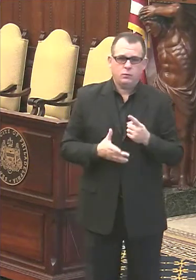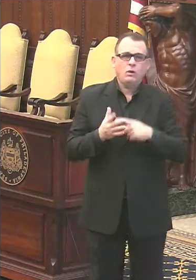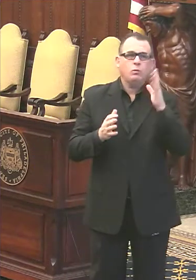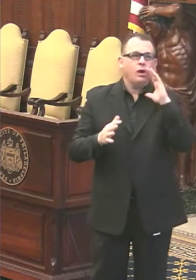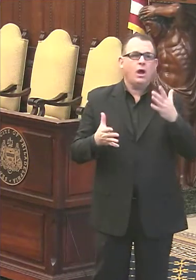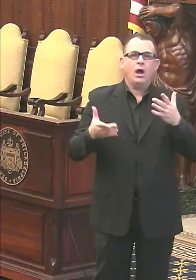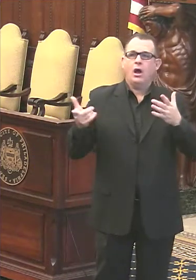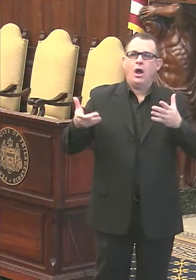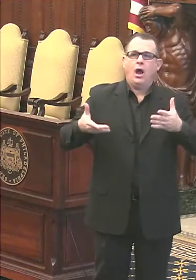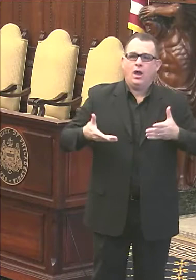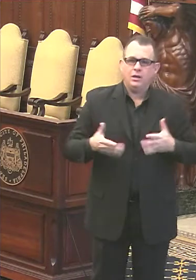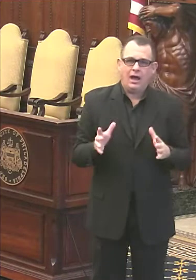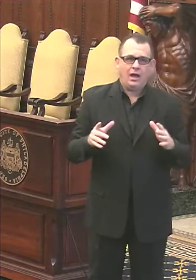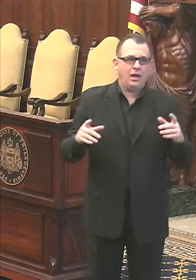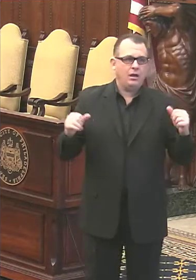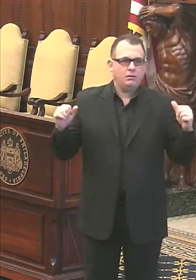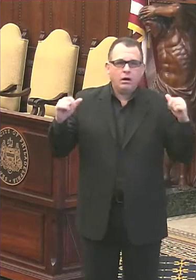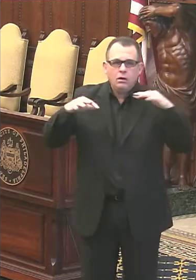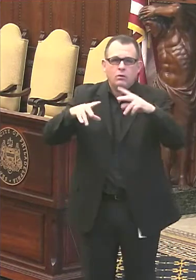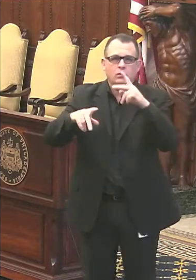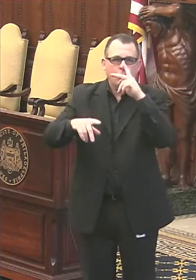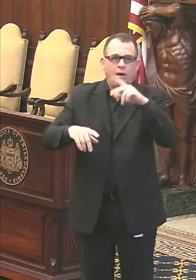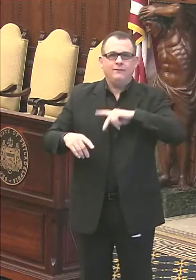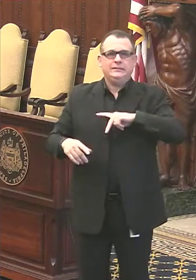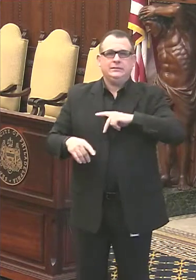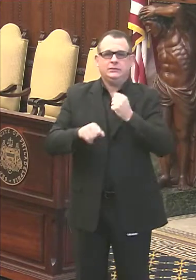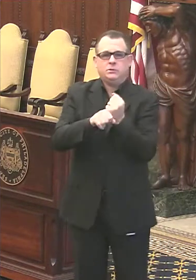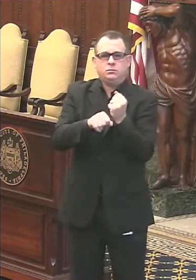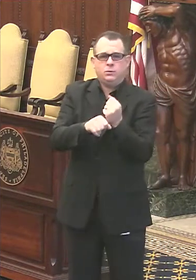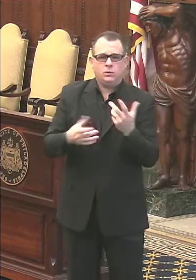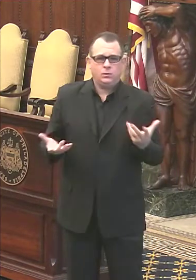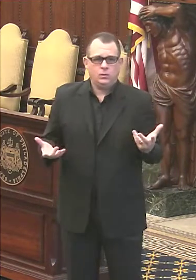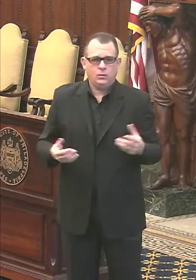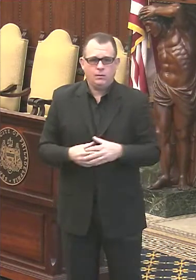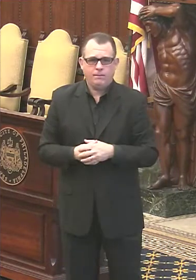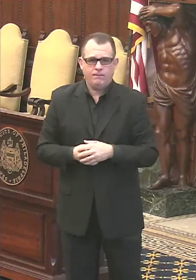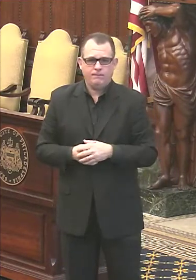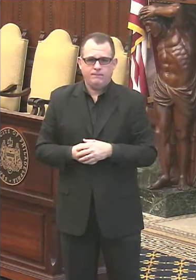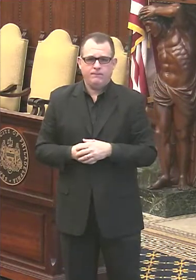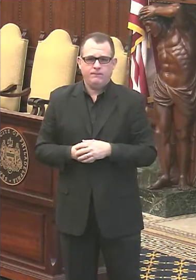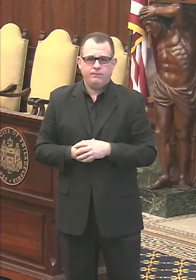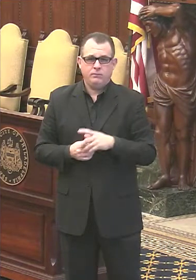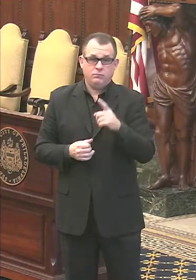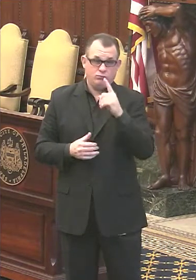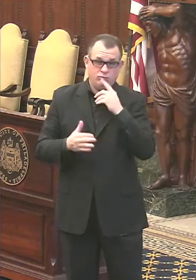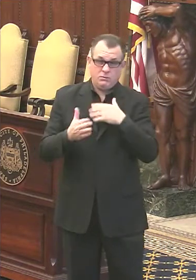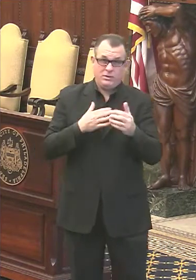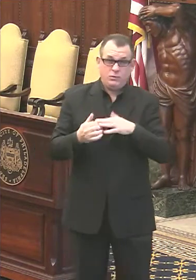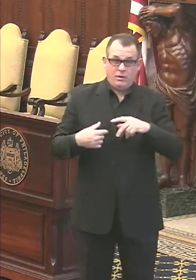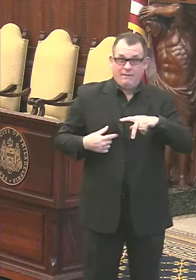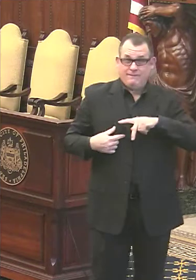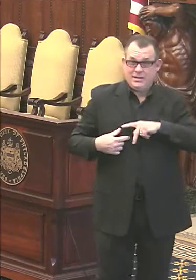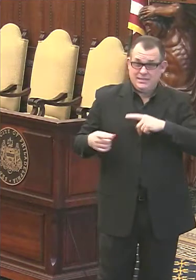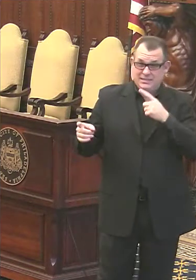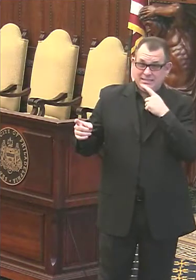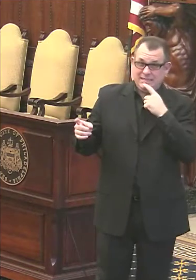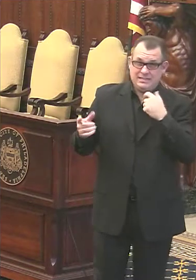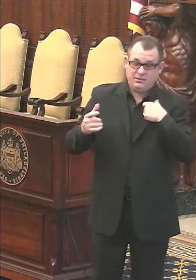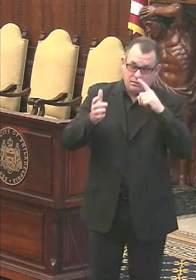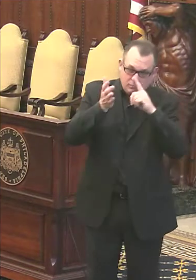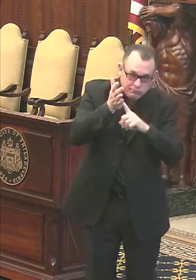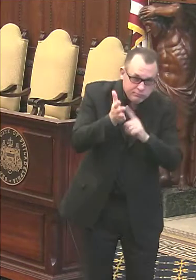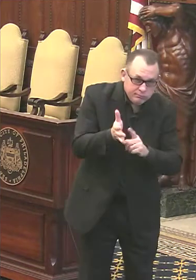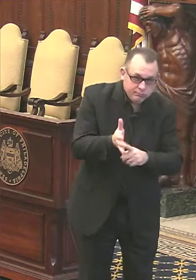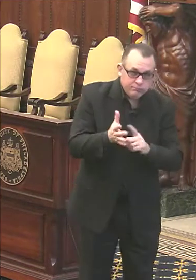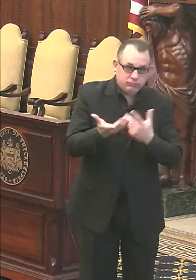for this season? Well, first, regardless of what the Phillies say, we're going to have to look at what's happening to the epidemic. If, if this new variant gets here